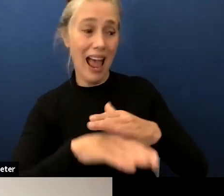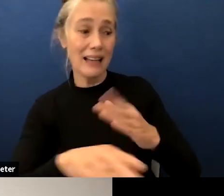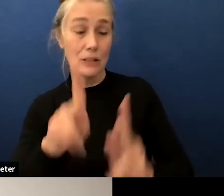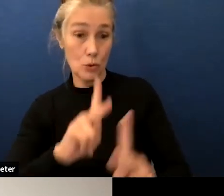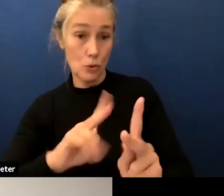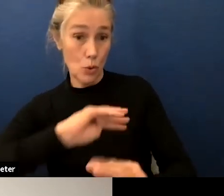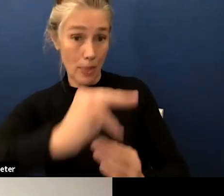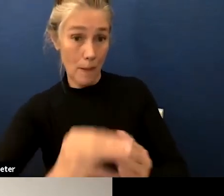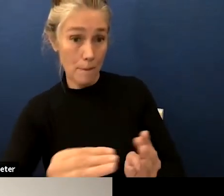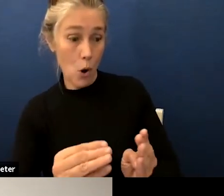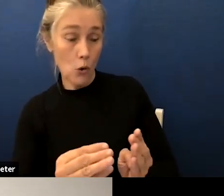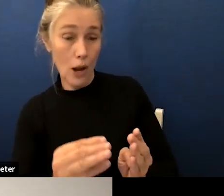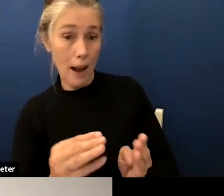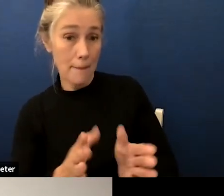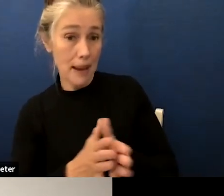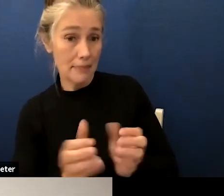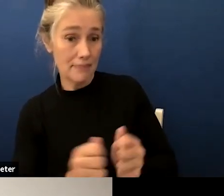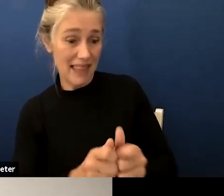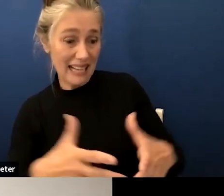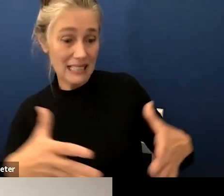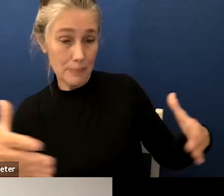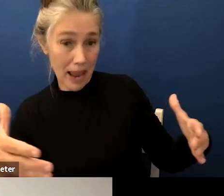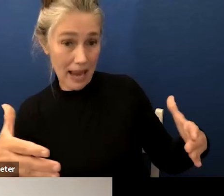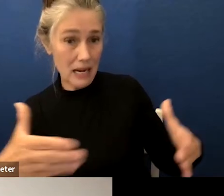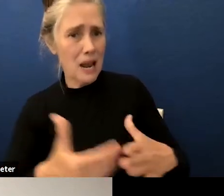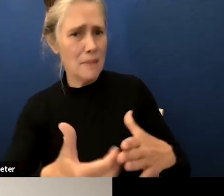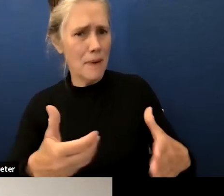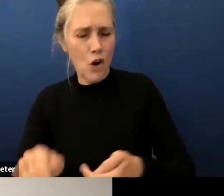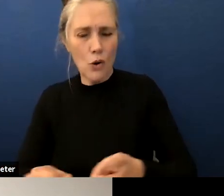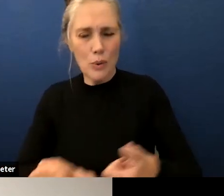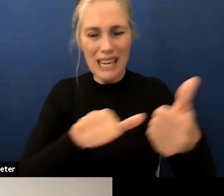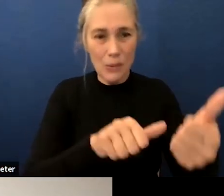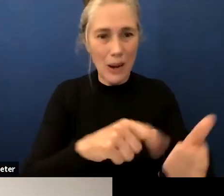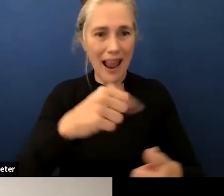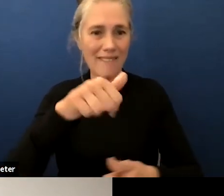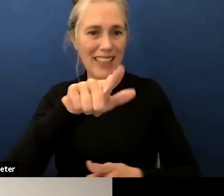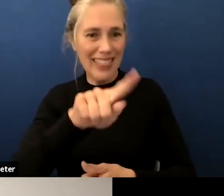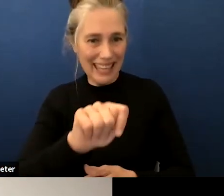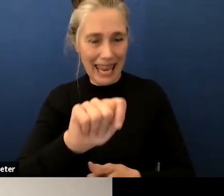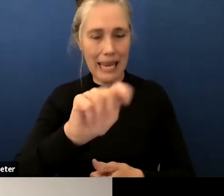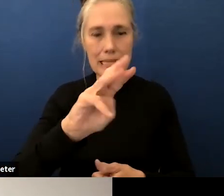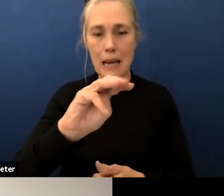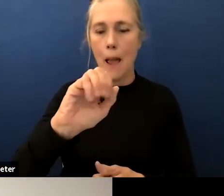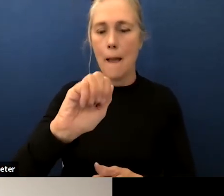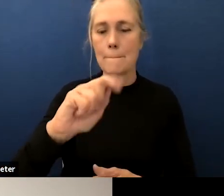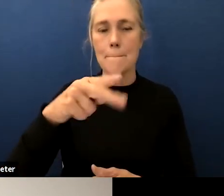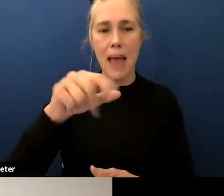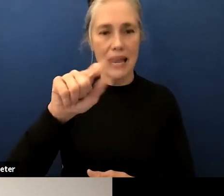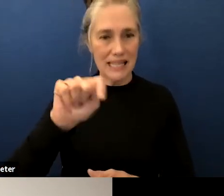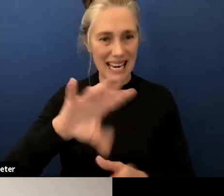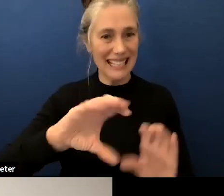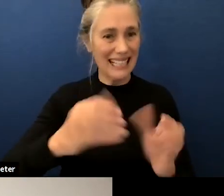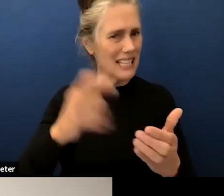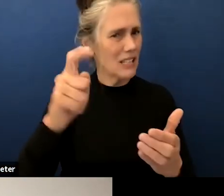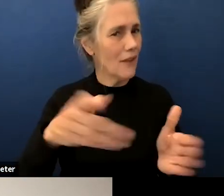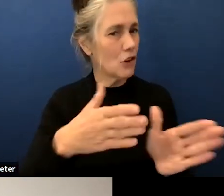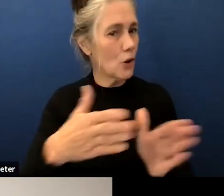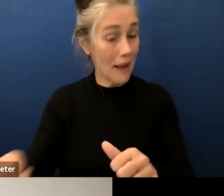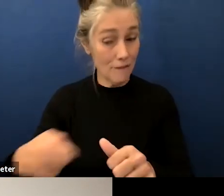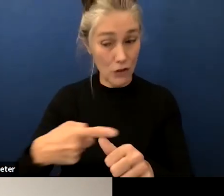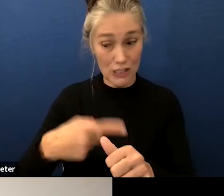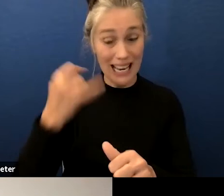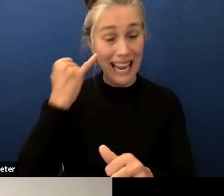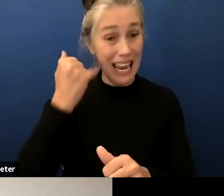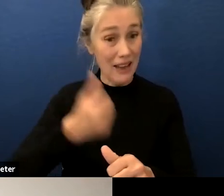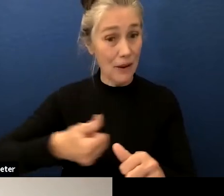before we consider maybe doing away with the gate magnet class we must first have a plan in place if the district continues to administer the gate